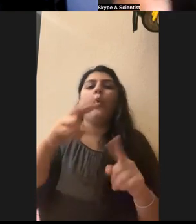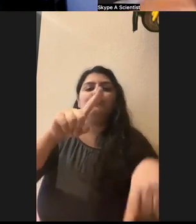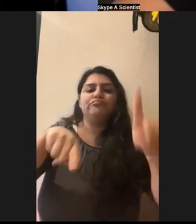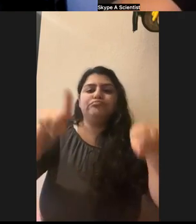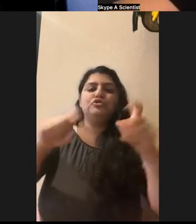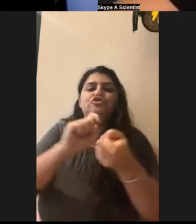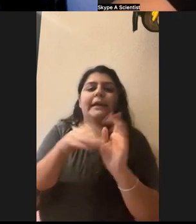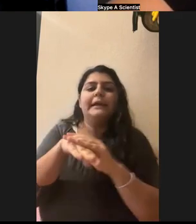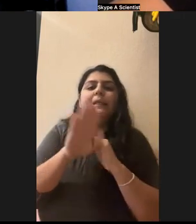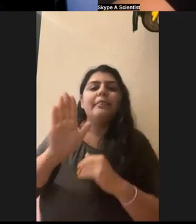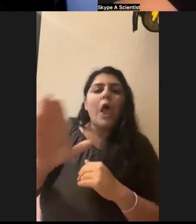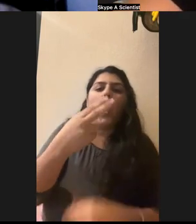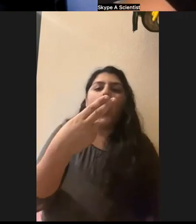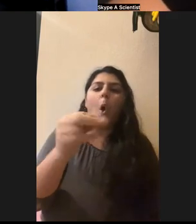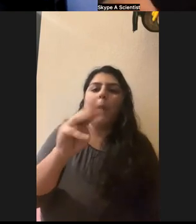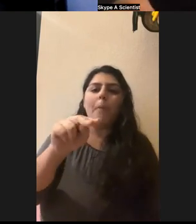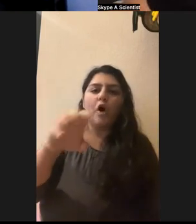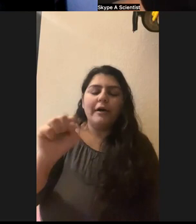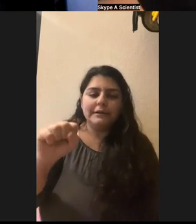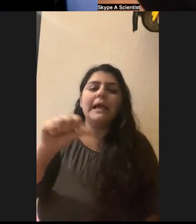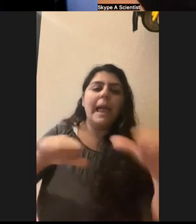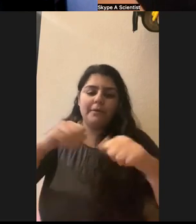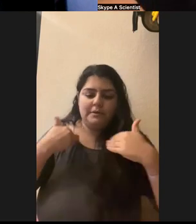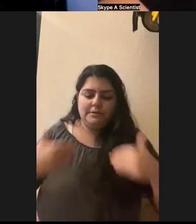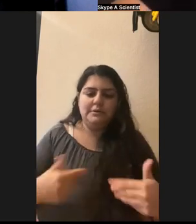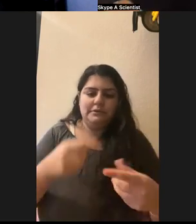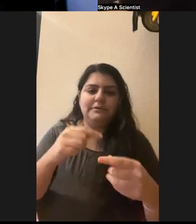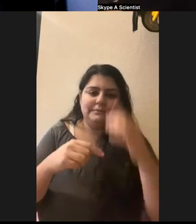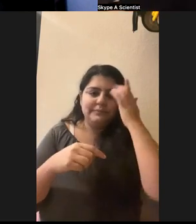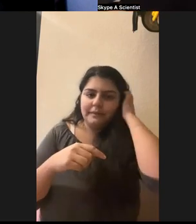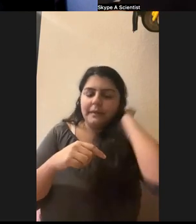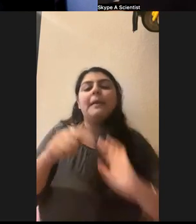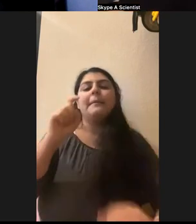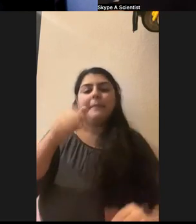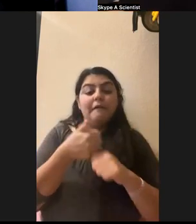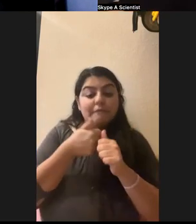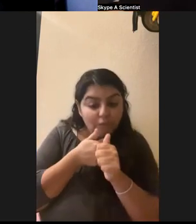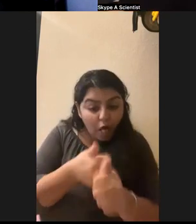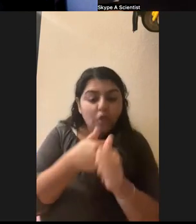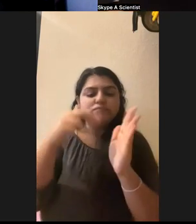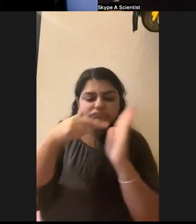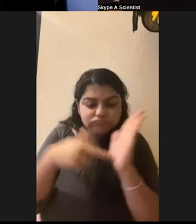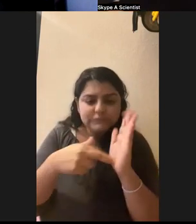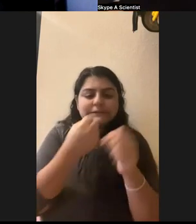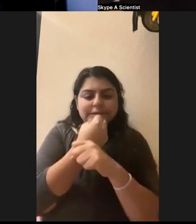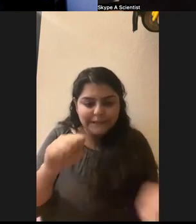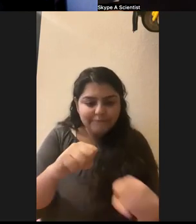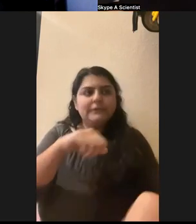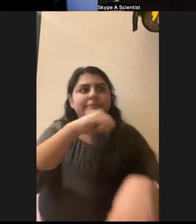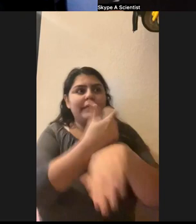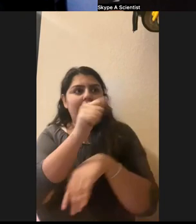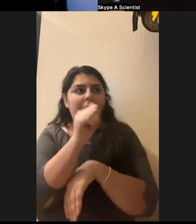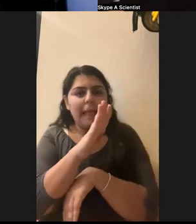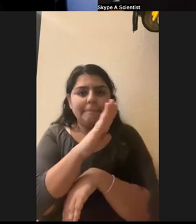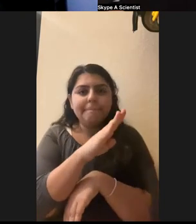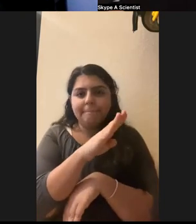people can get approval to do with, um, the right protocol and safety and the right setup in a lab, which could